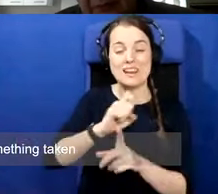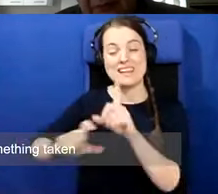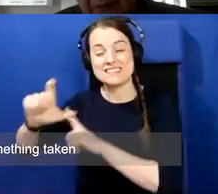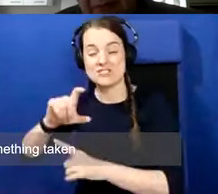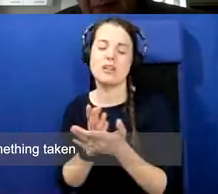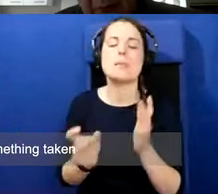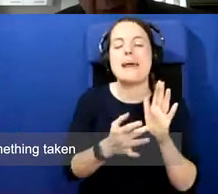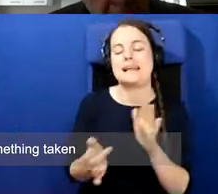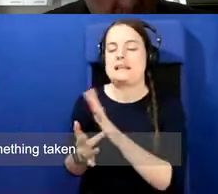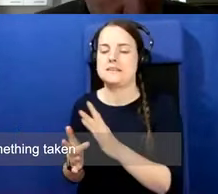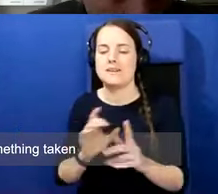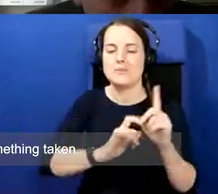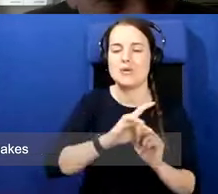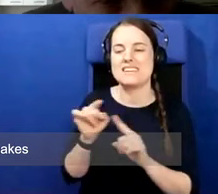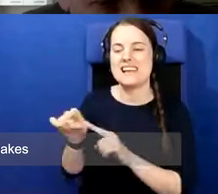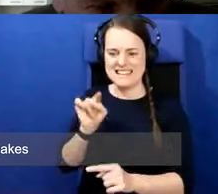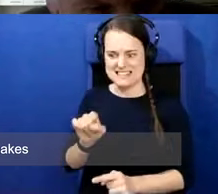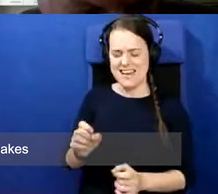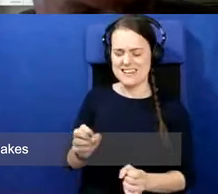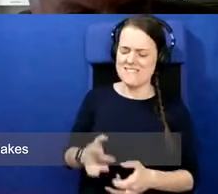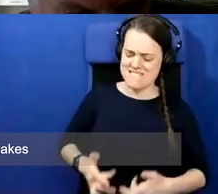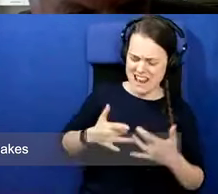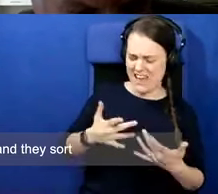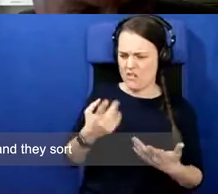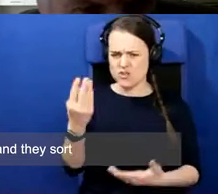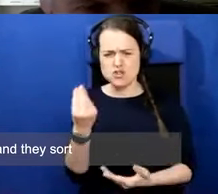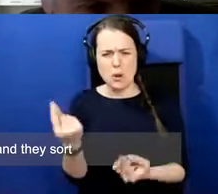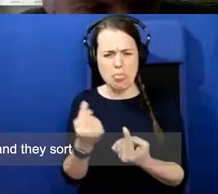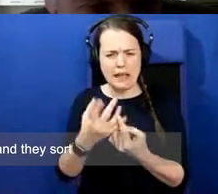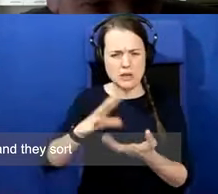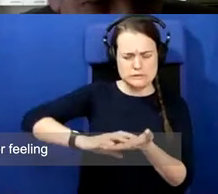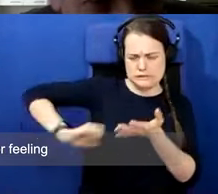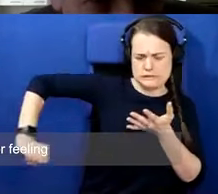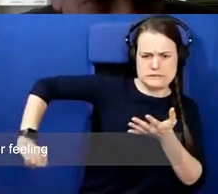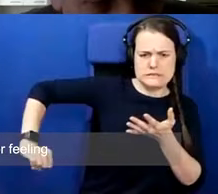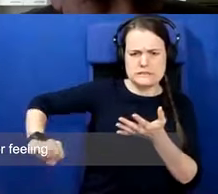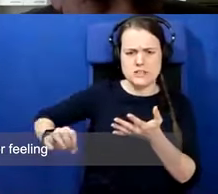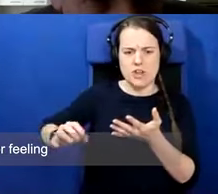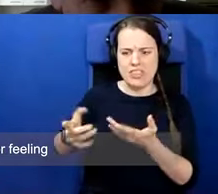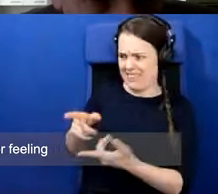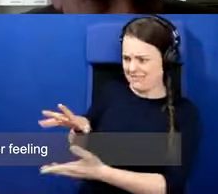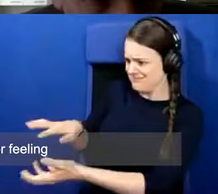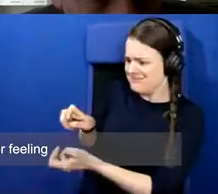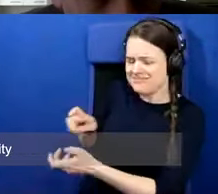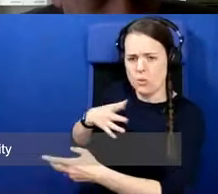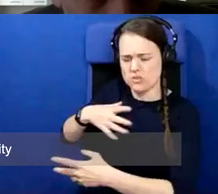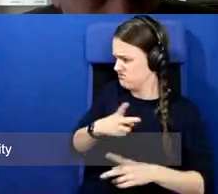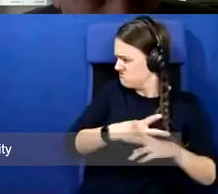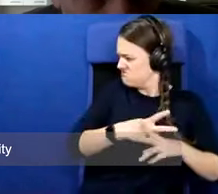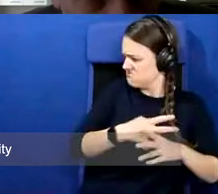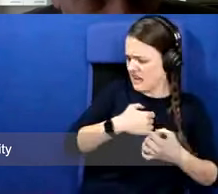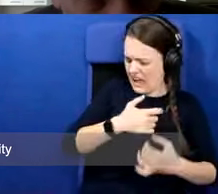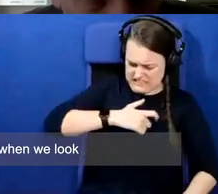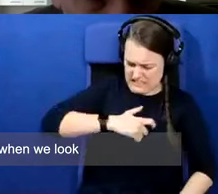sense of, of having something taken away. That's what makes, you know, things different. And it's sort of clinging on to identity or feeling that pull of identity.